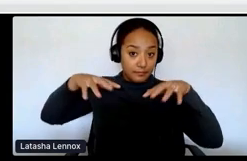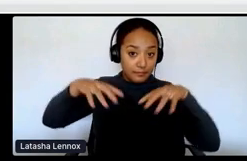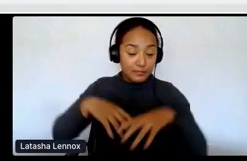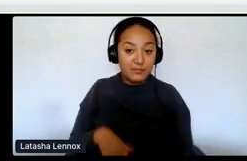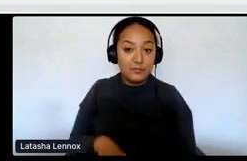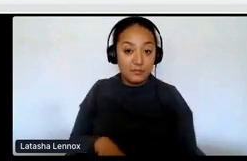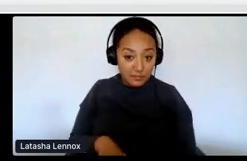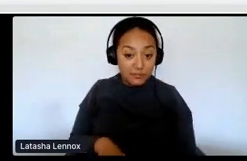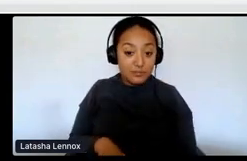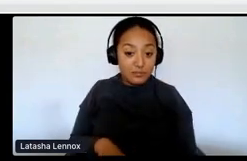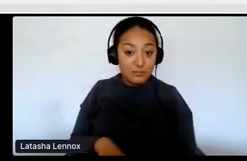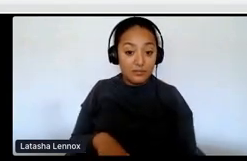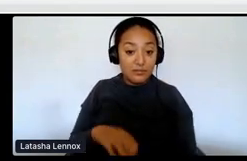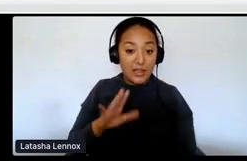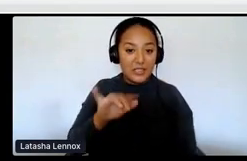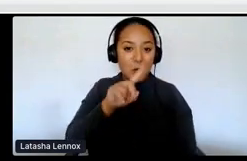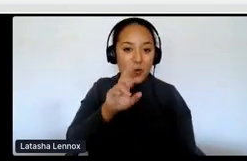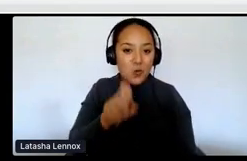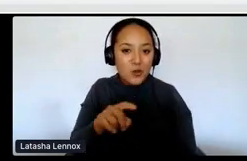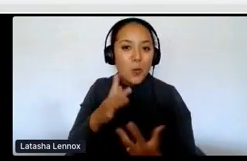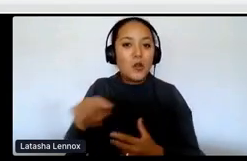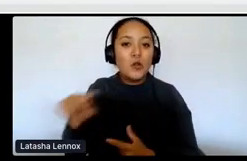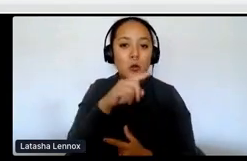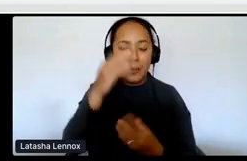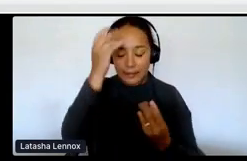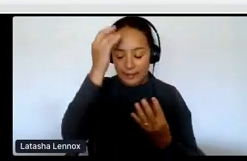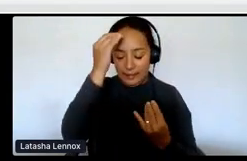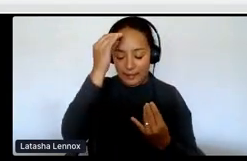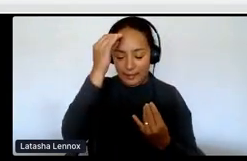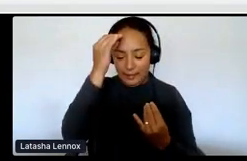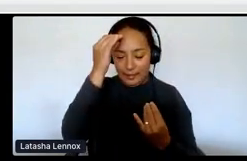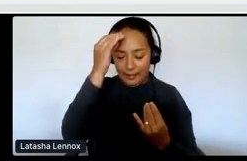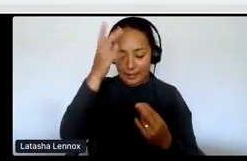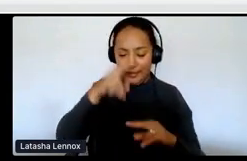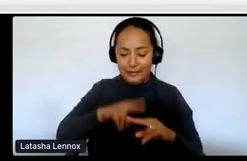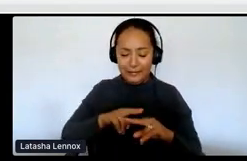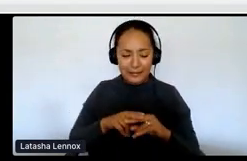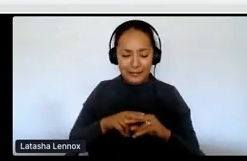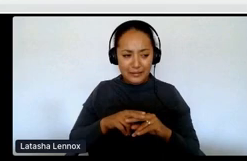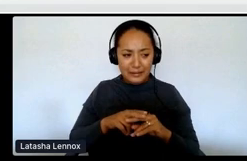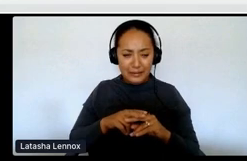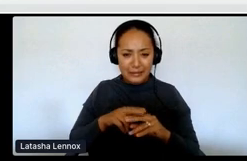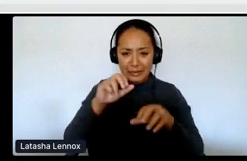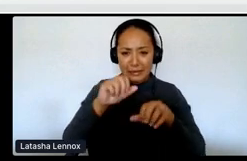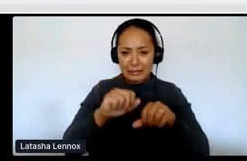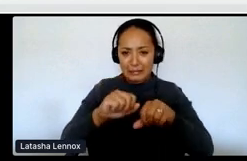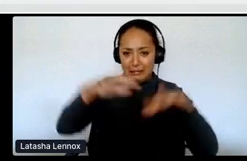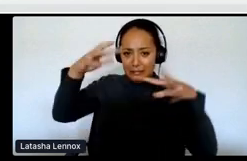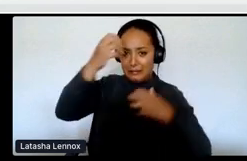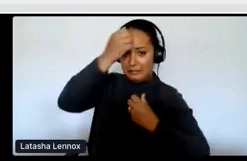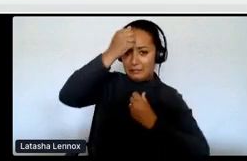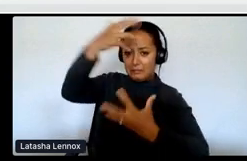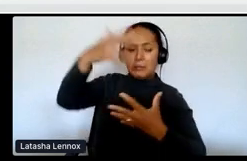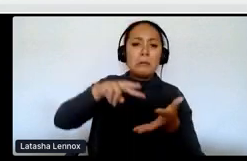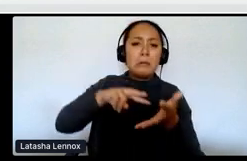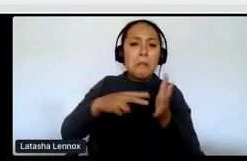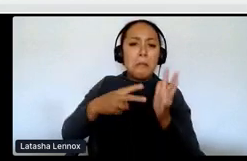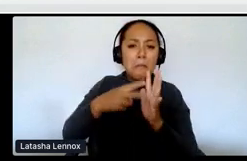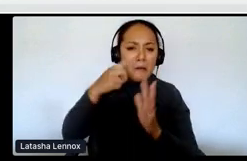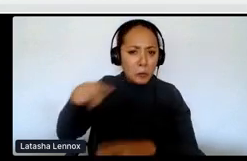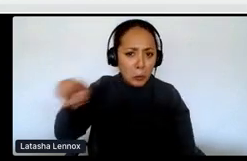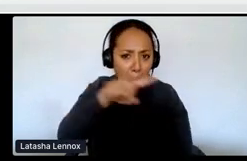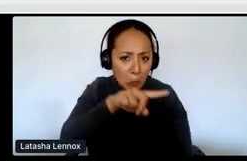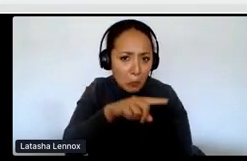that I'm going to let everyone sit with for a second. What does decolonization mean to you? Have you